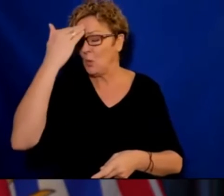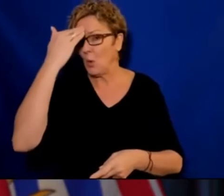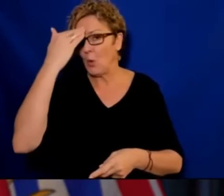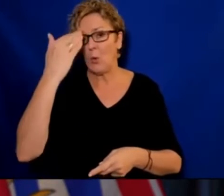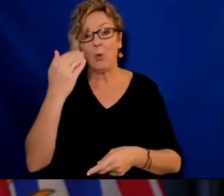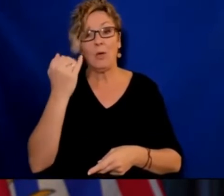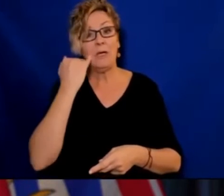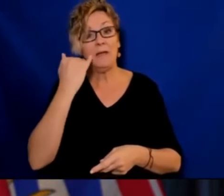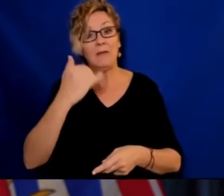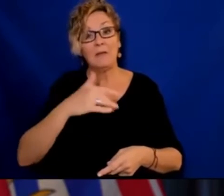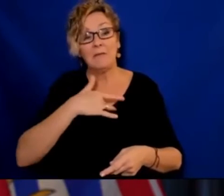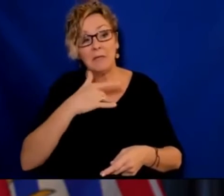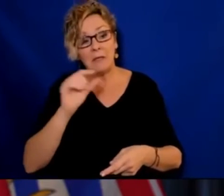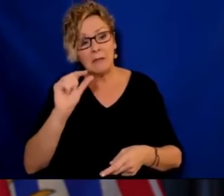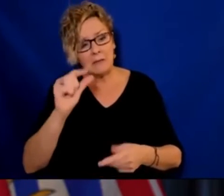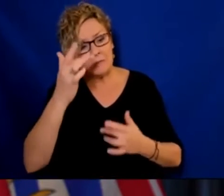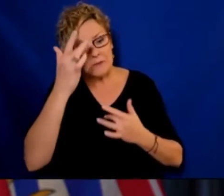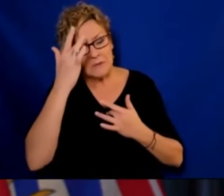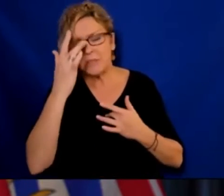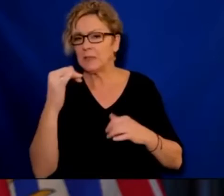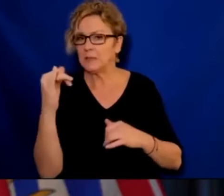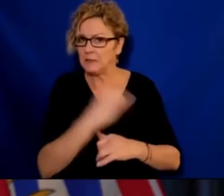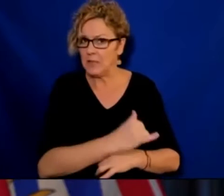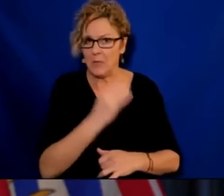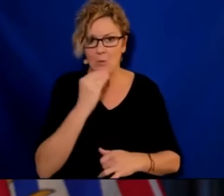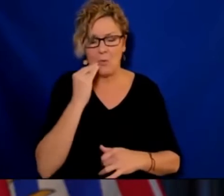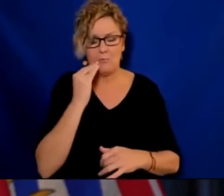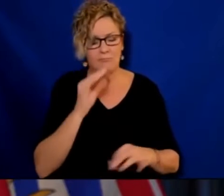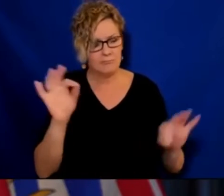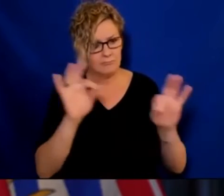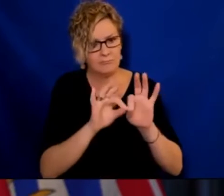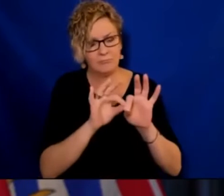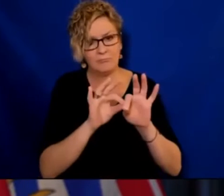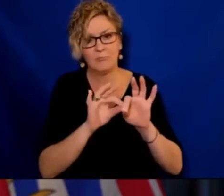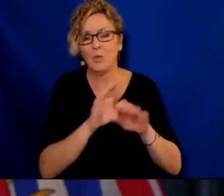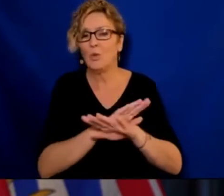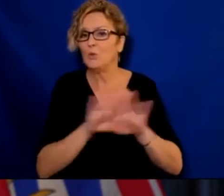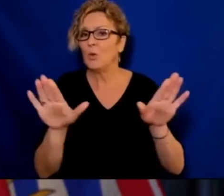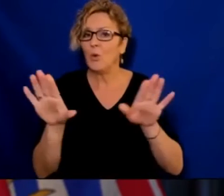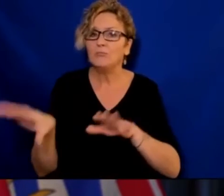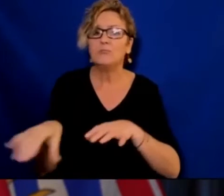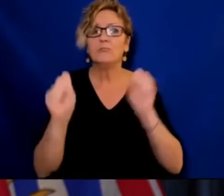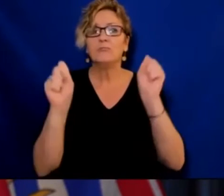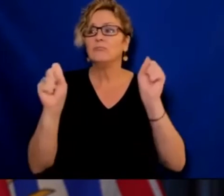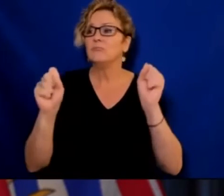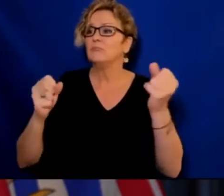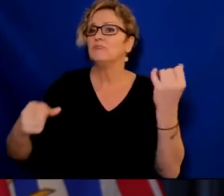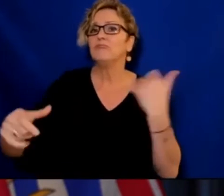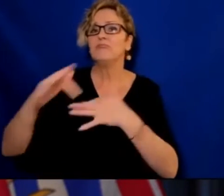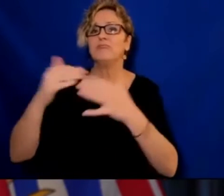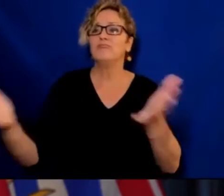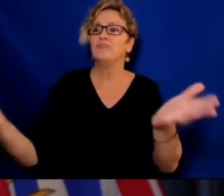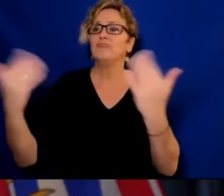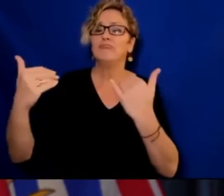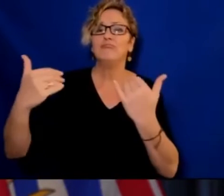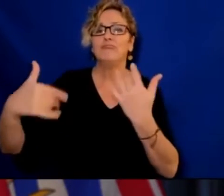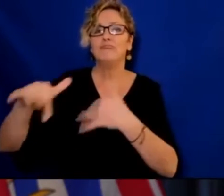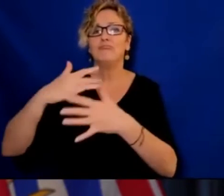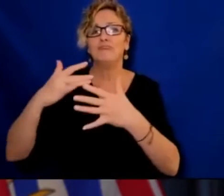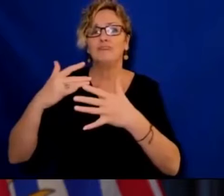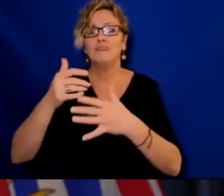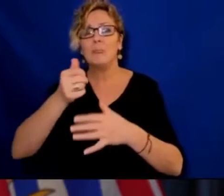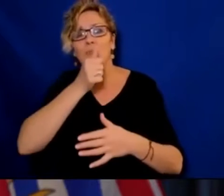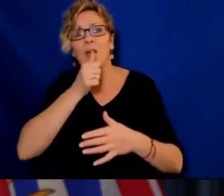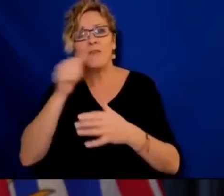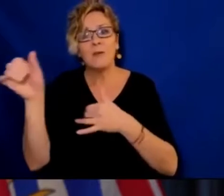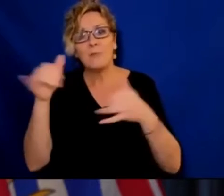Not having social gatherings. This has become even more critical in the past few weeks. And as you know, we